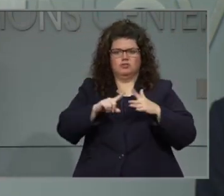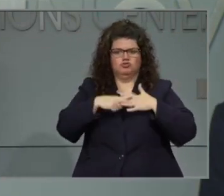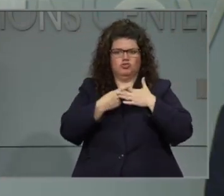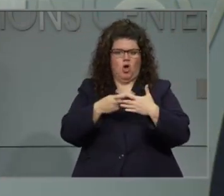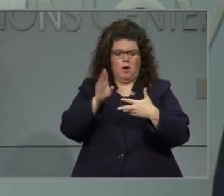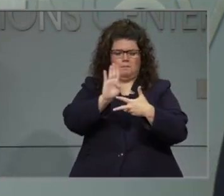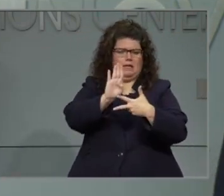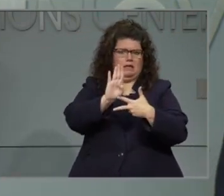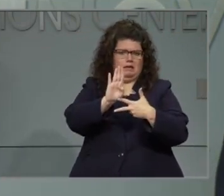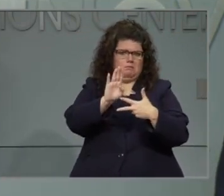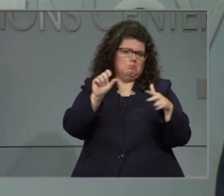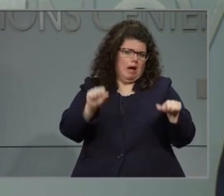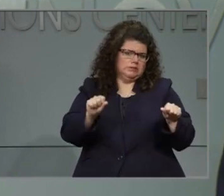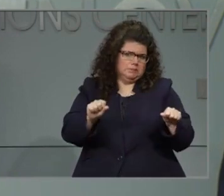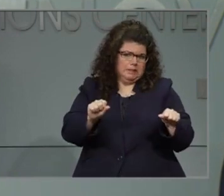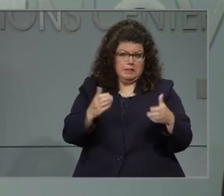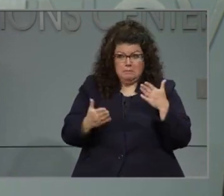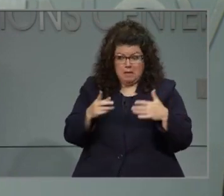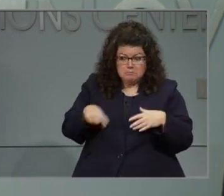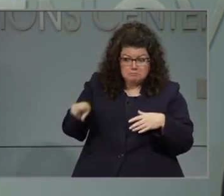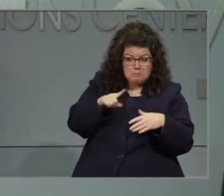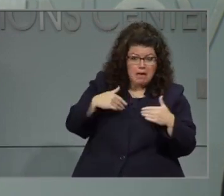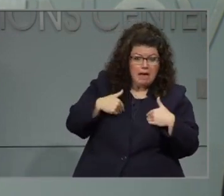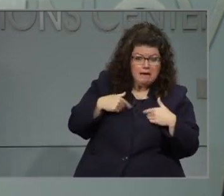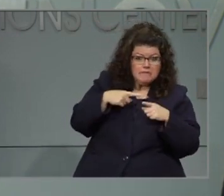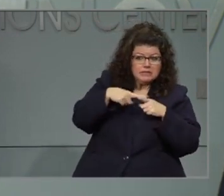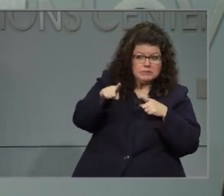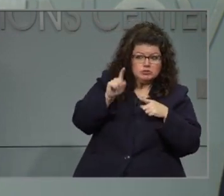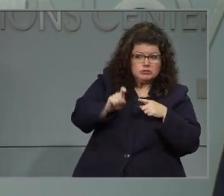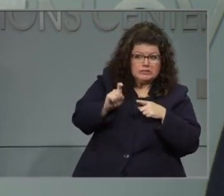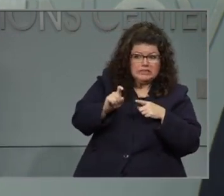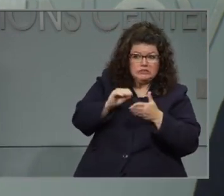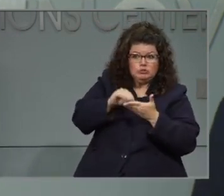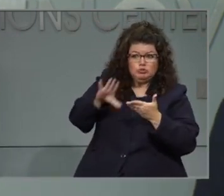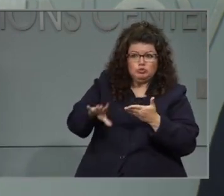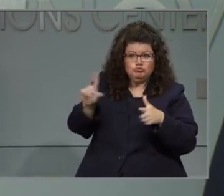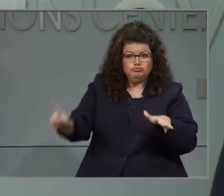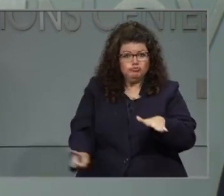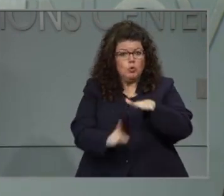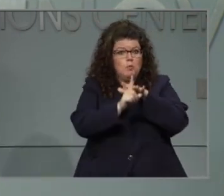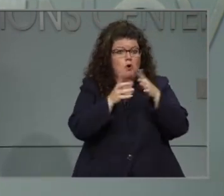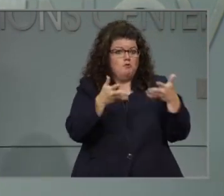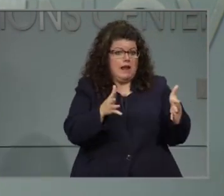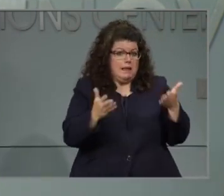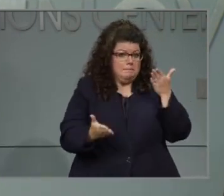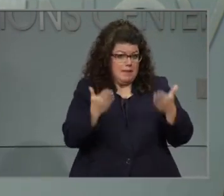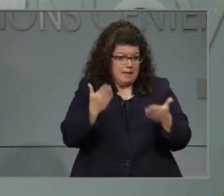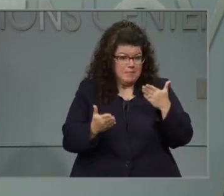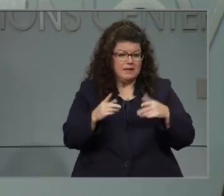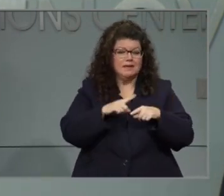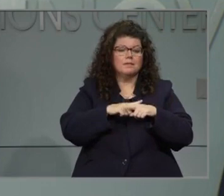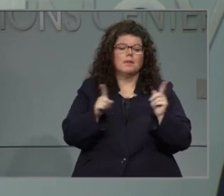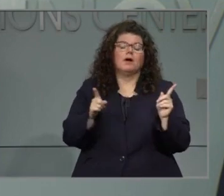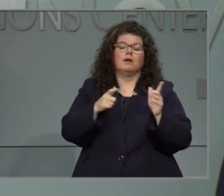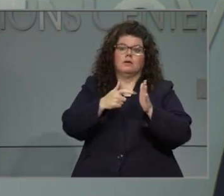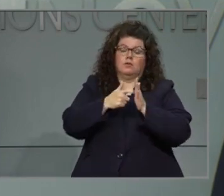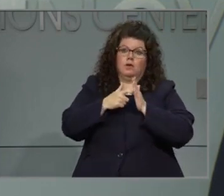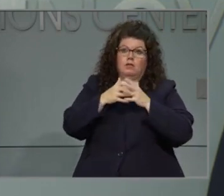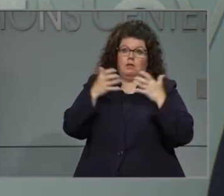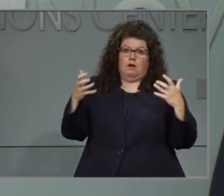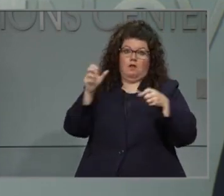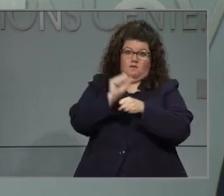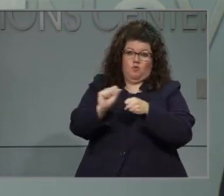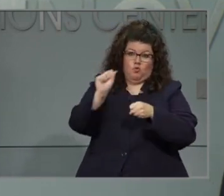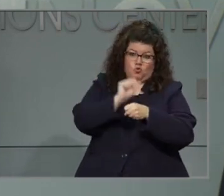kids with special needs be coming for in-person instruction. But I recognize that that does take a lot of effort with the